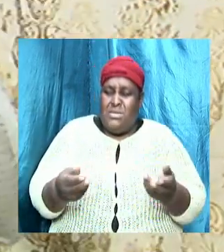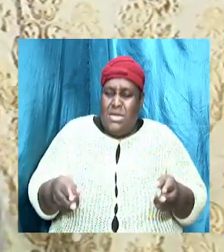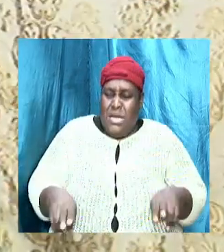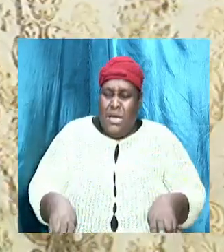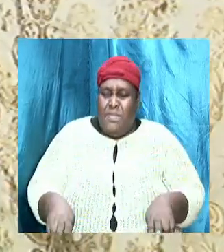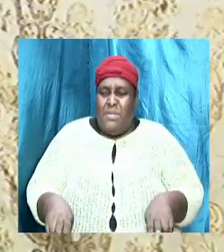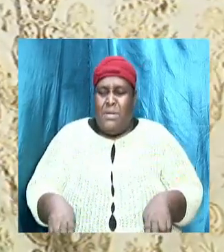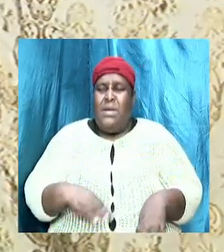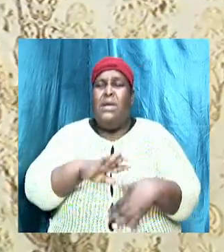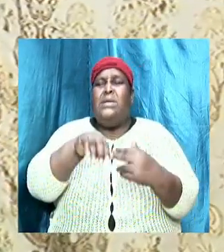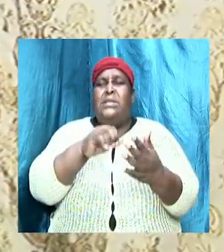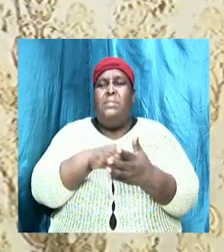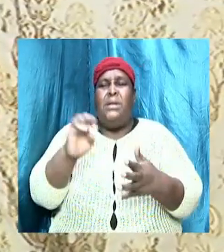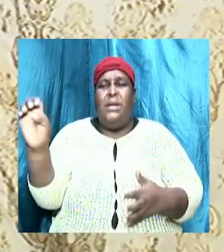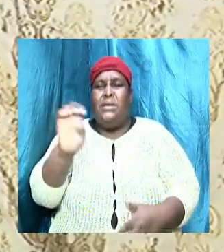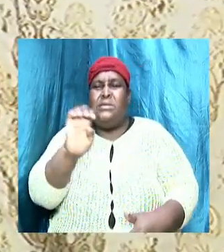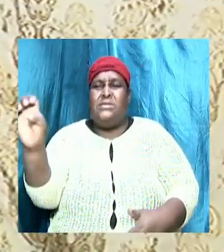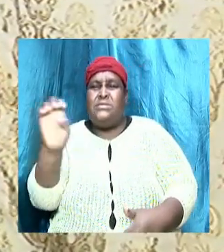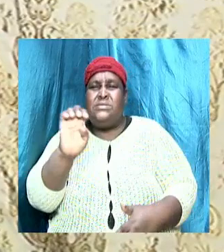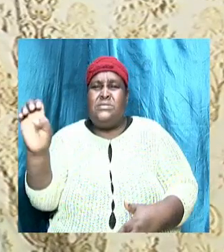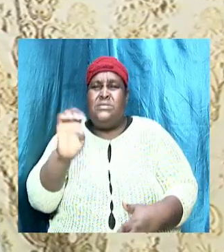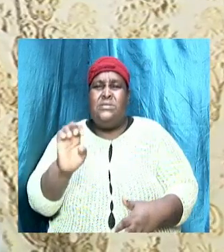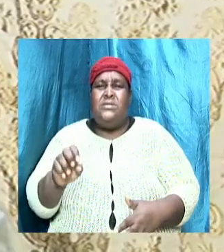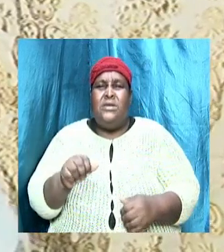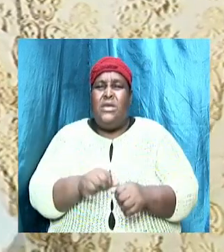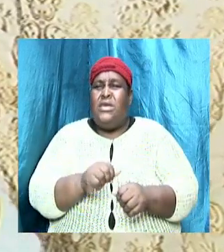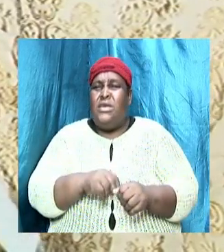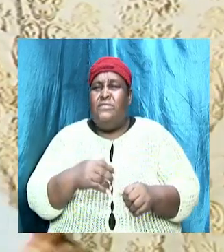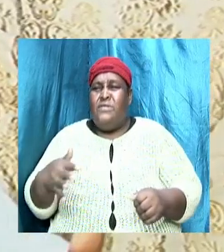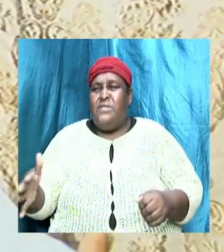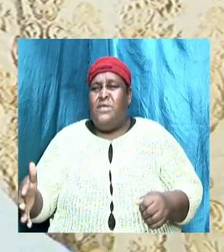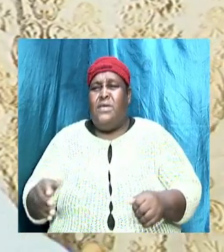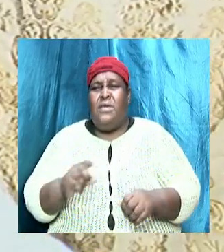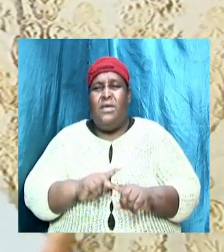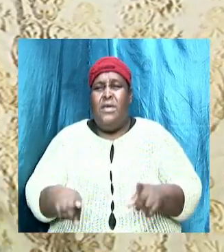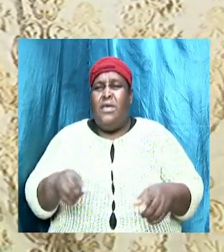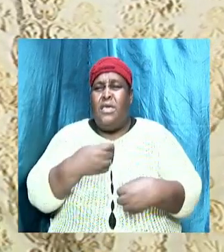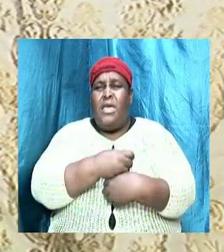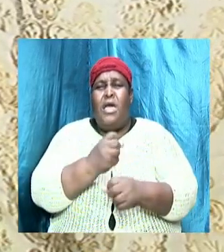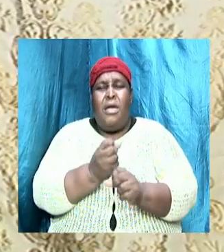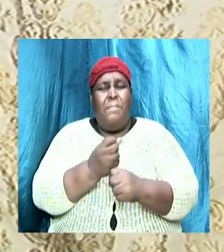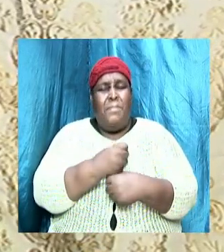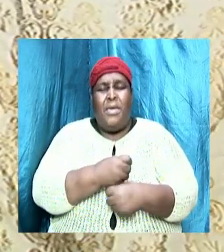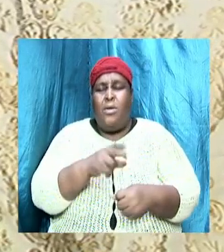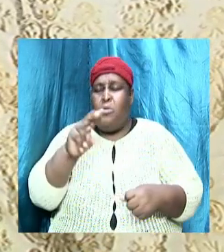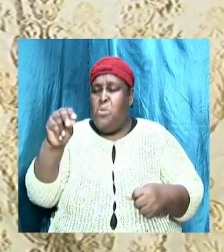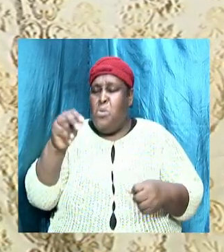Middle East. Everything is not now, we can't allow anything to draw us away. No.